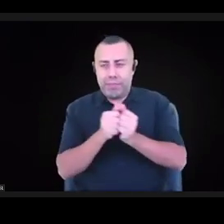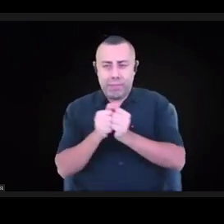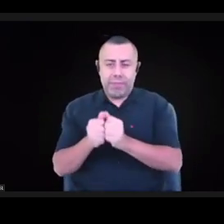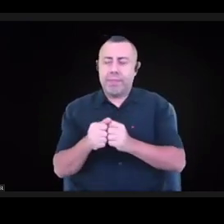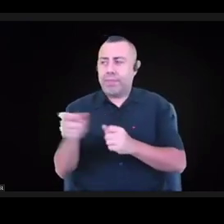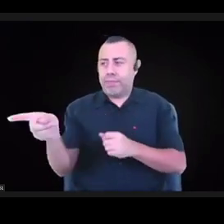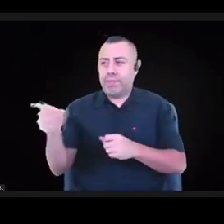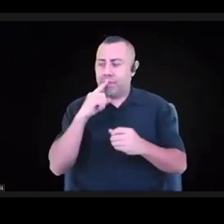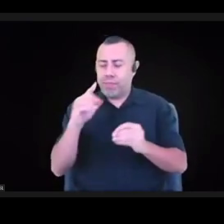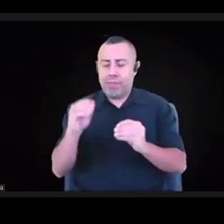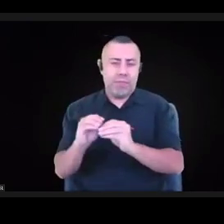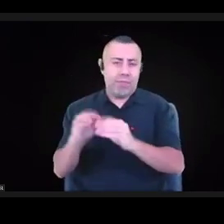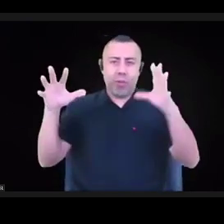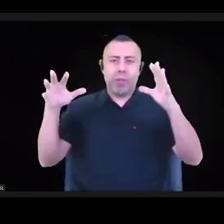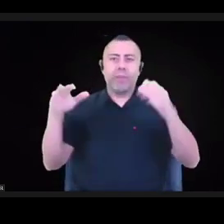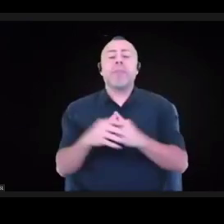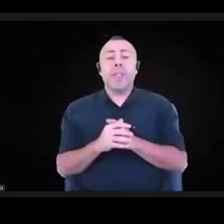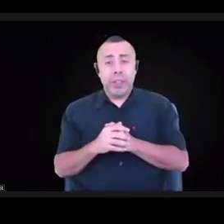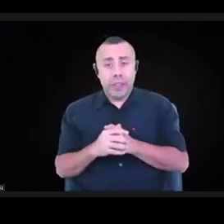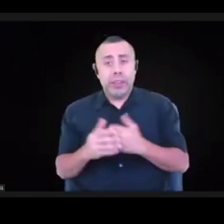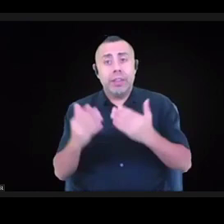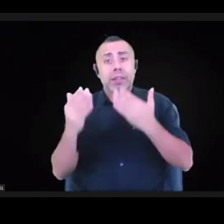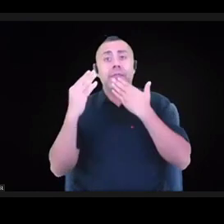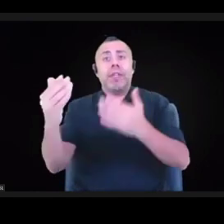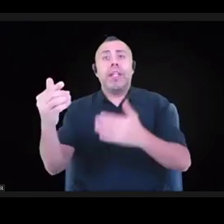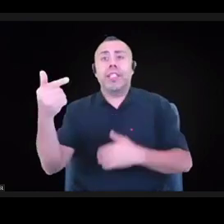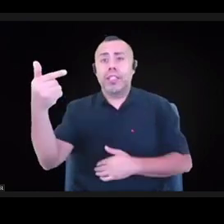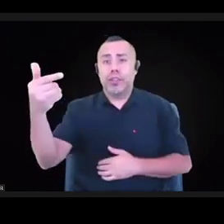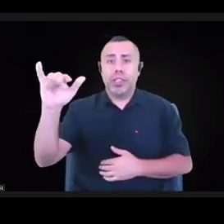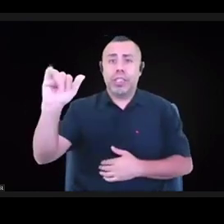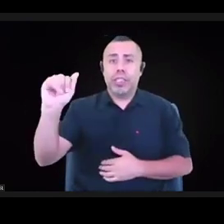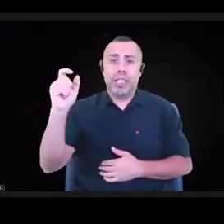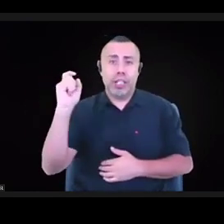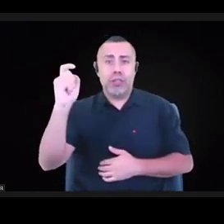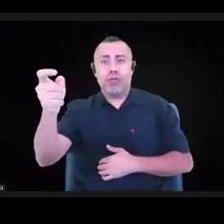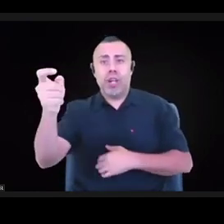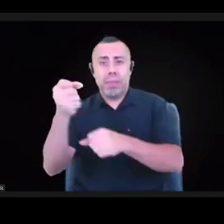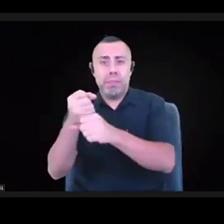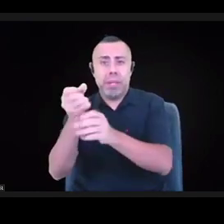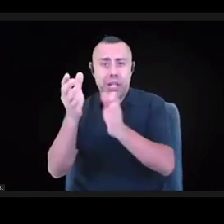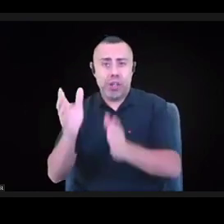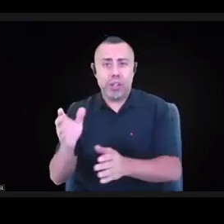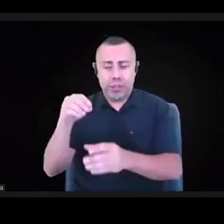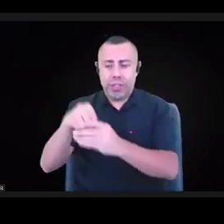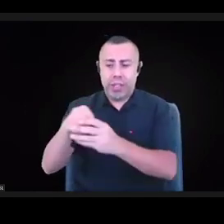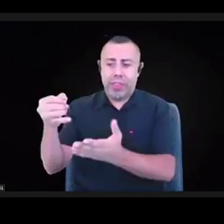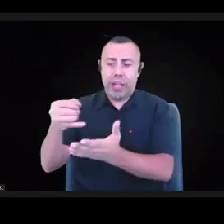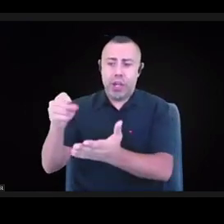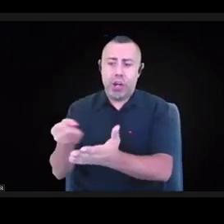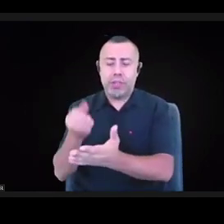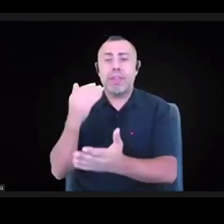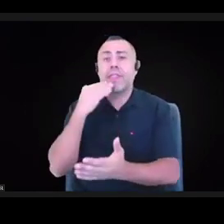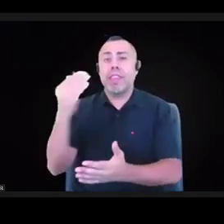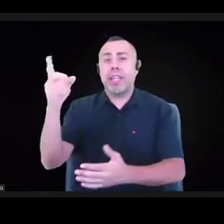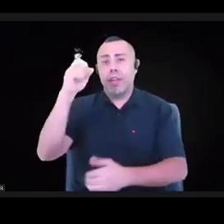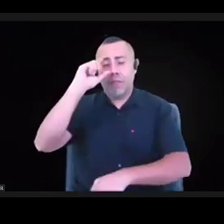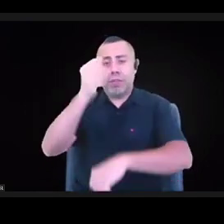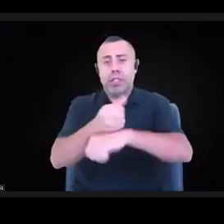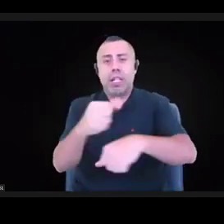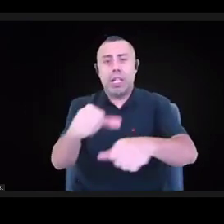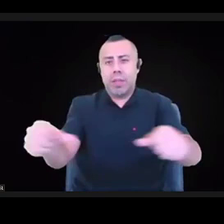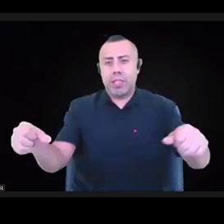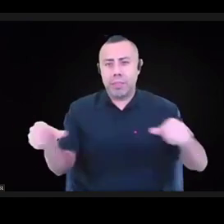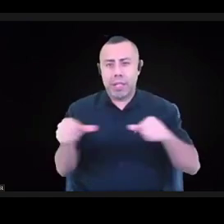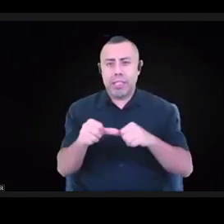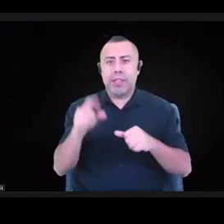thanks to Grantmakers in the Arts for holding this space for us today. And in particular, know,